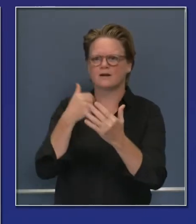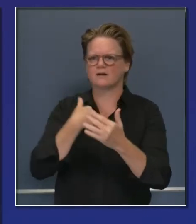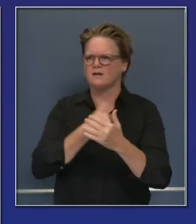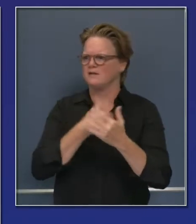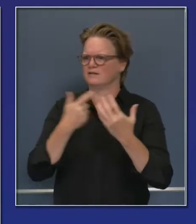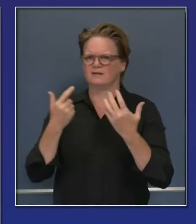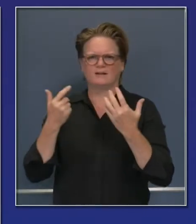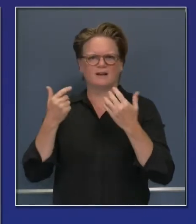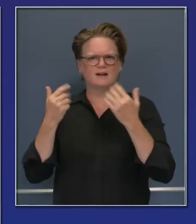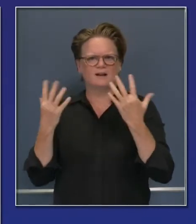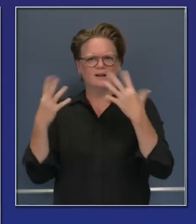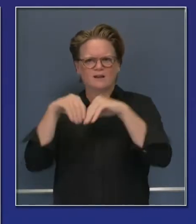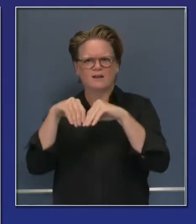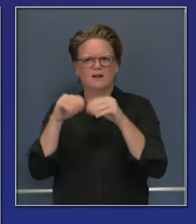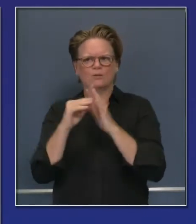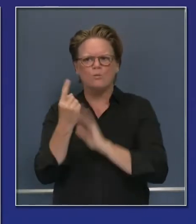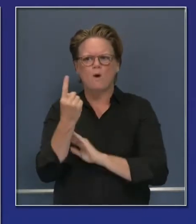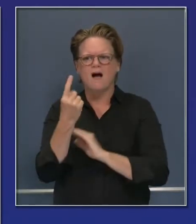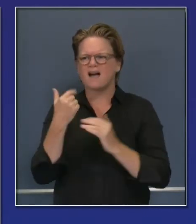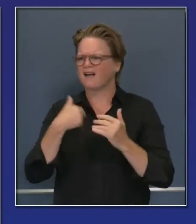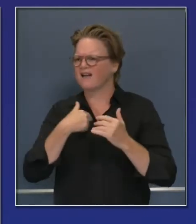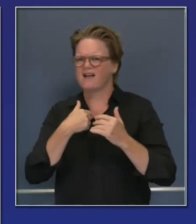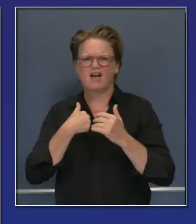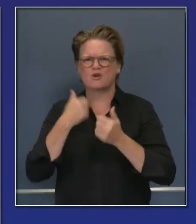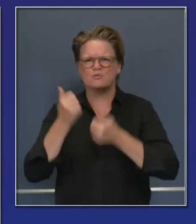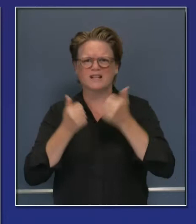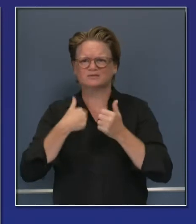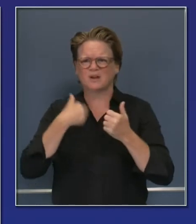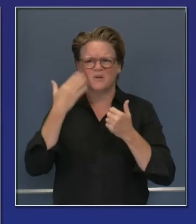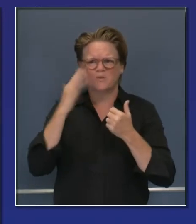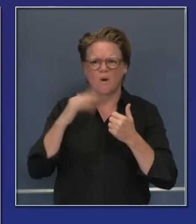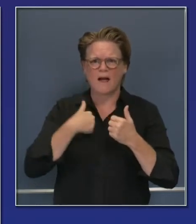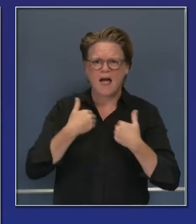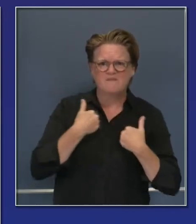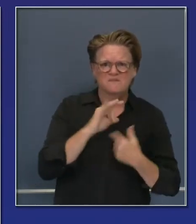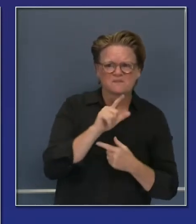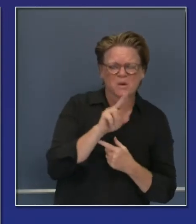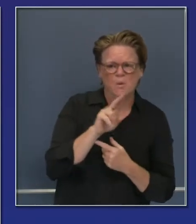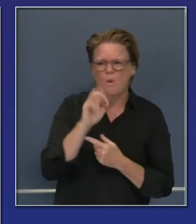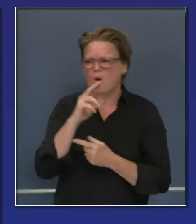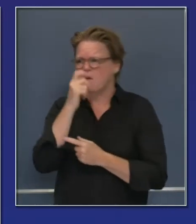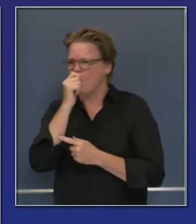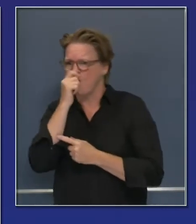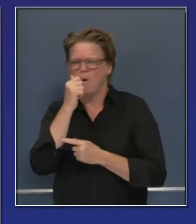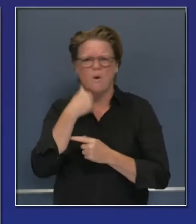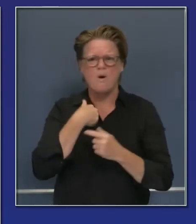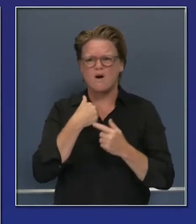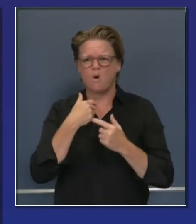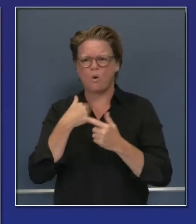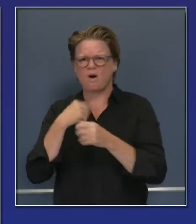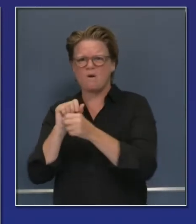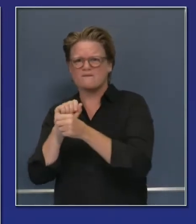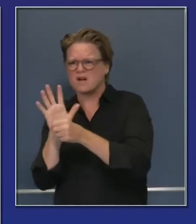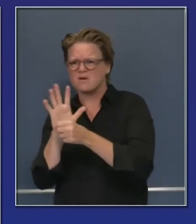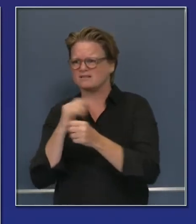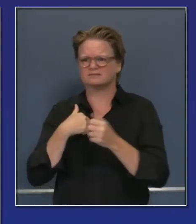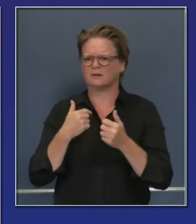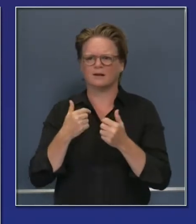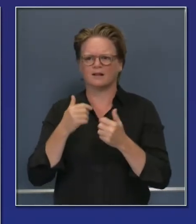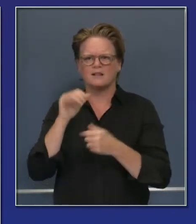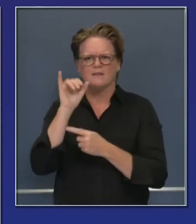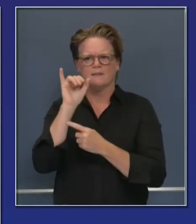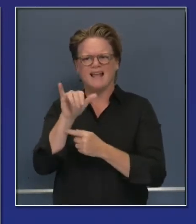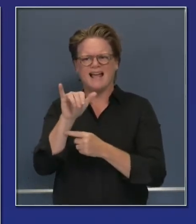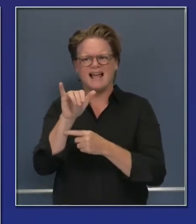in a short amount of time who is infected and who is not will be important. As we look certainly right now, and one of my concerns